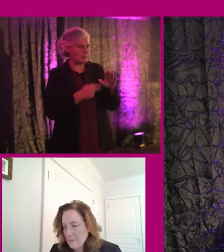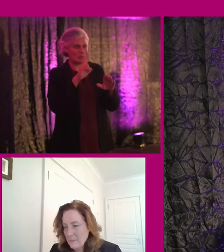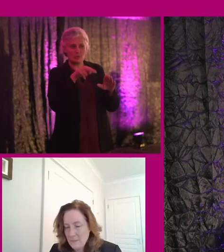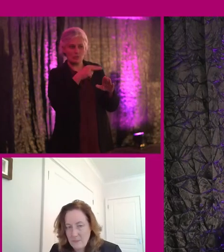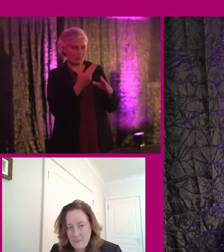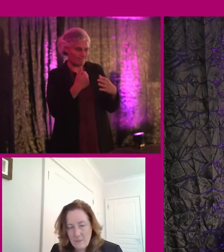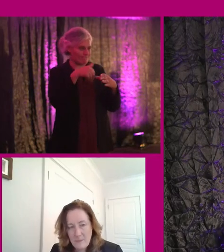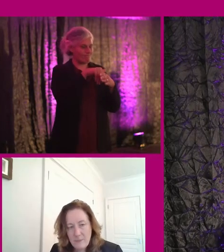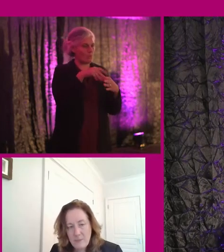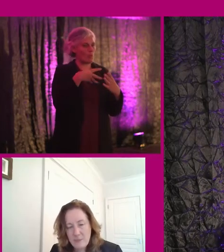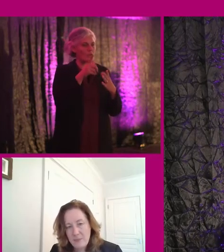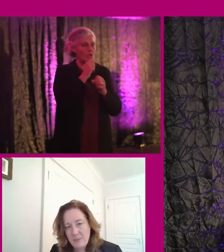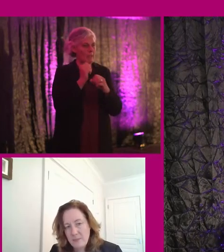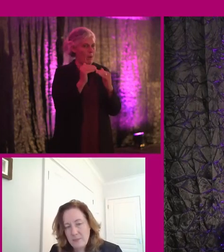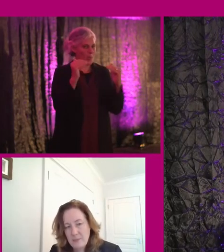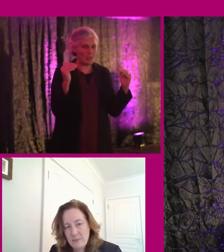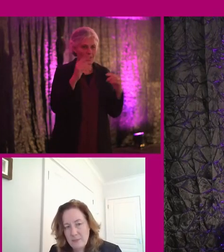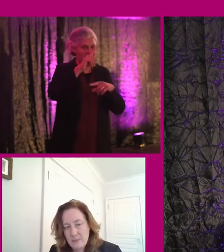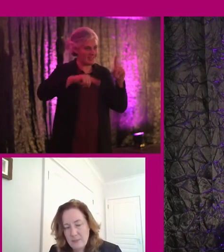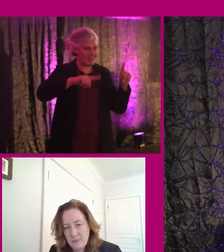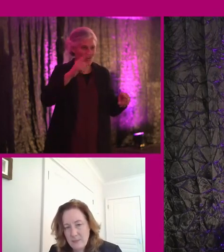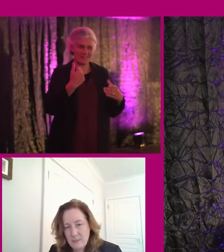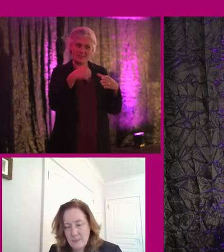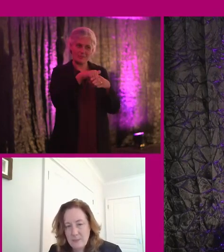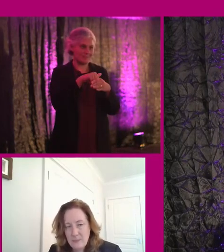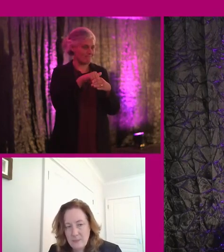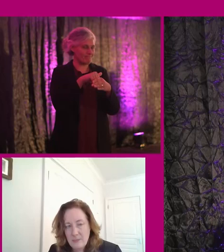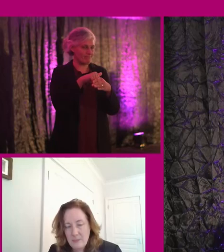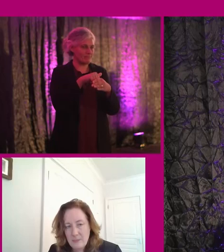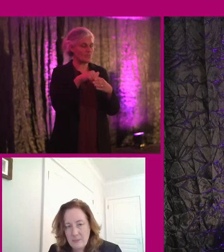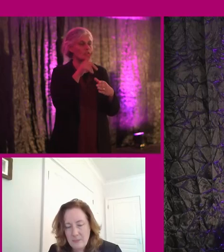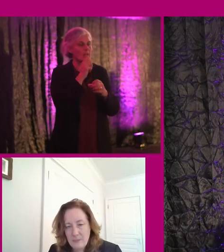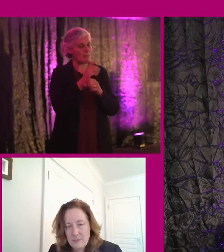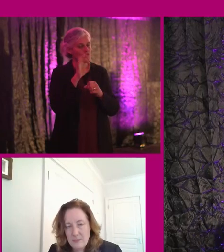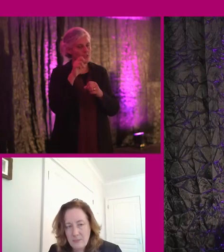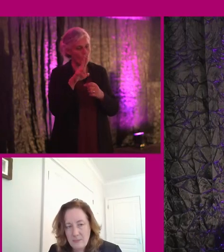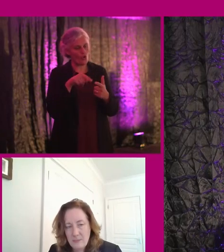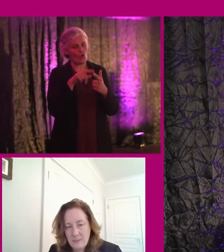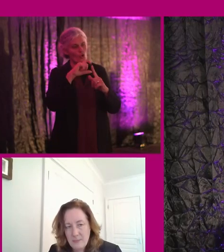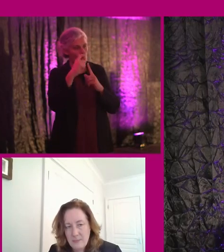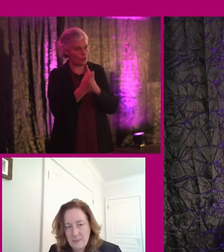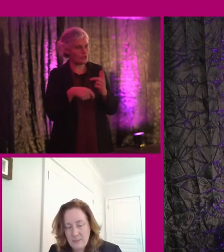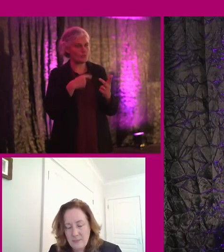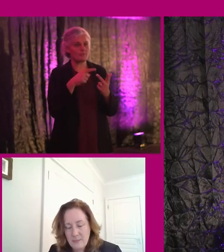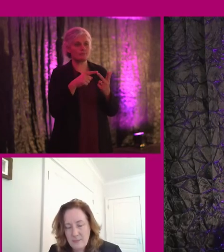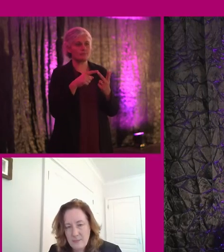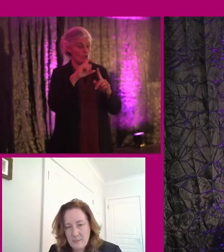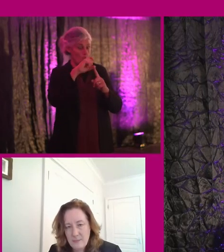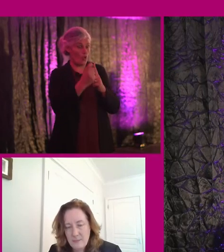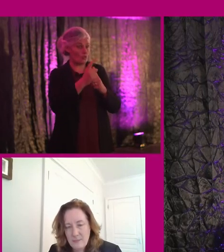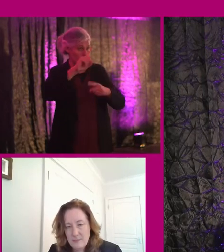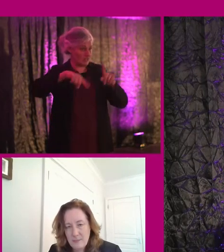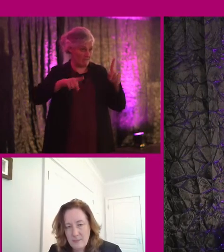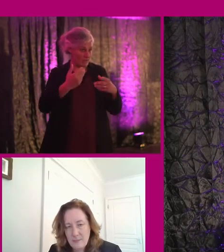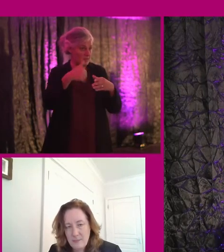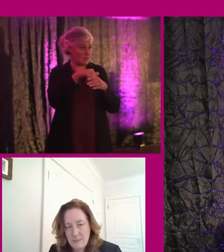when they talked about equality, diversity and inclusion. Talked about gender, talked about culture as in cultural difference,